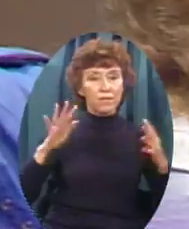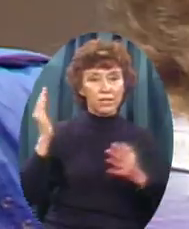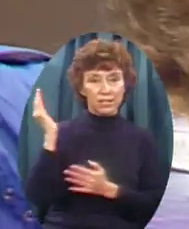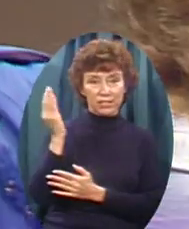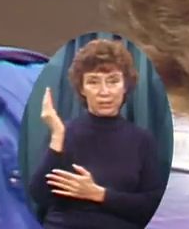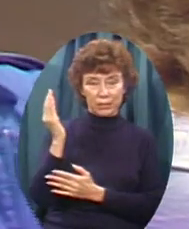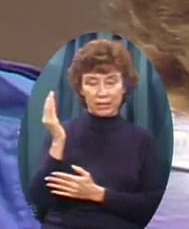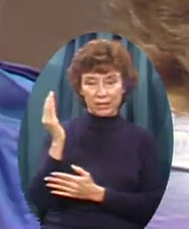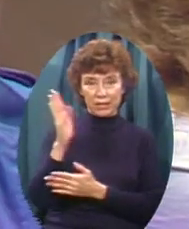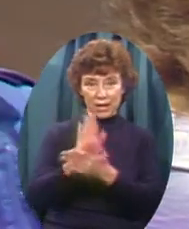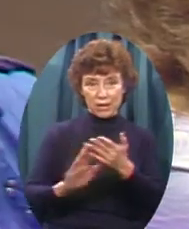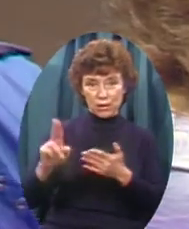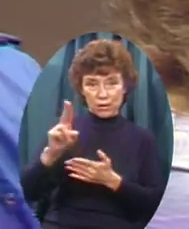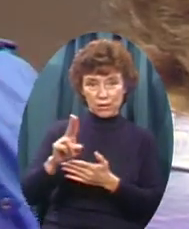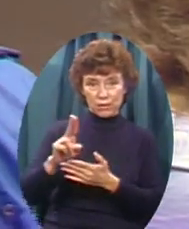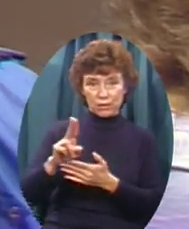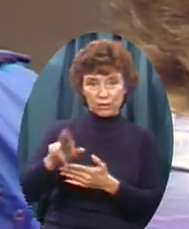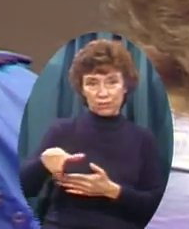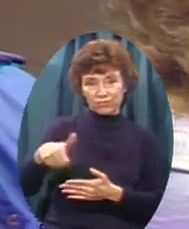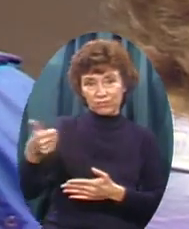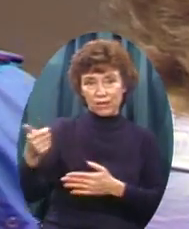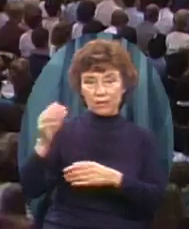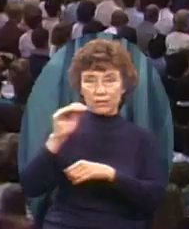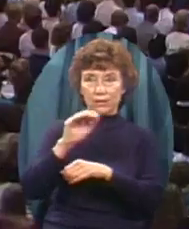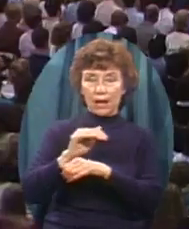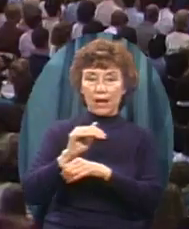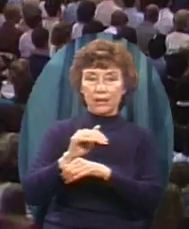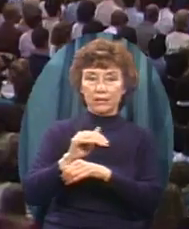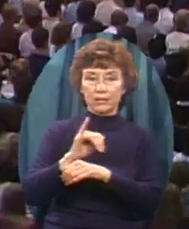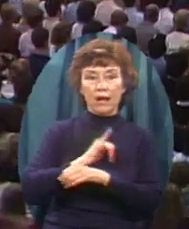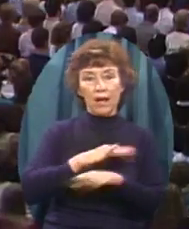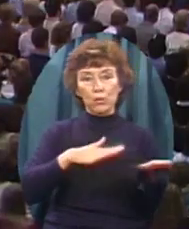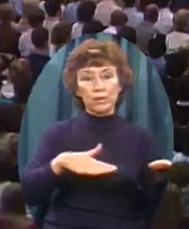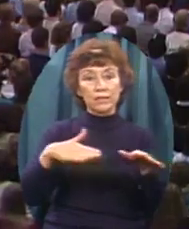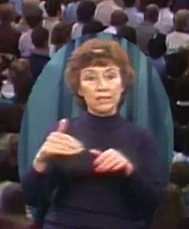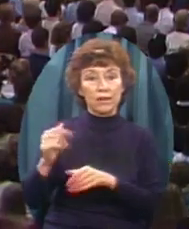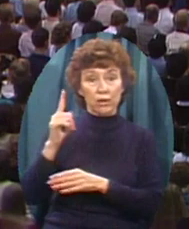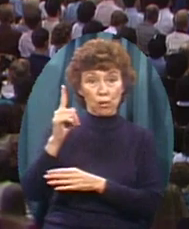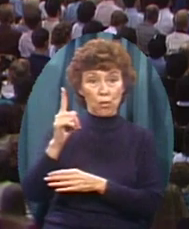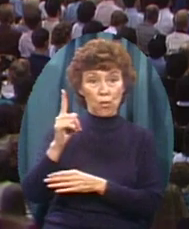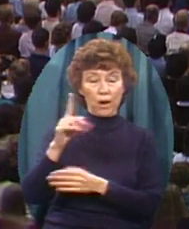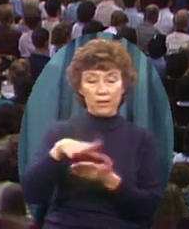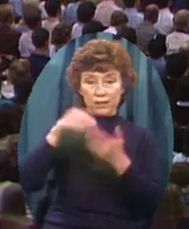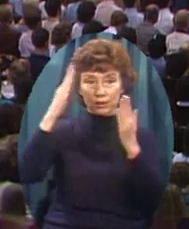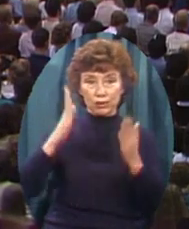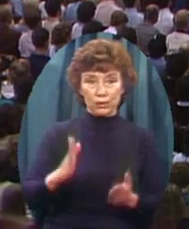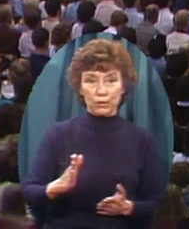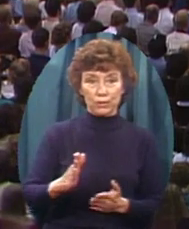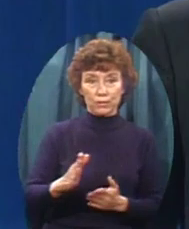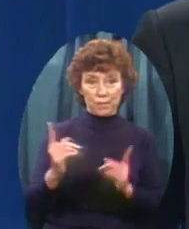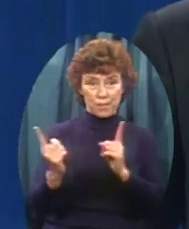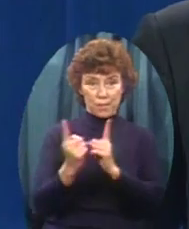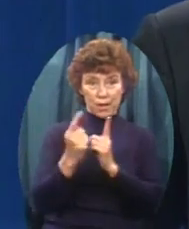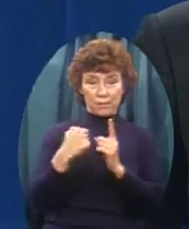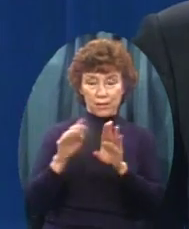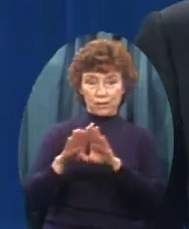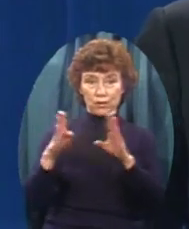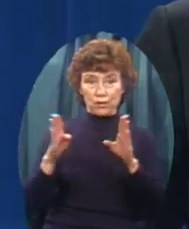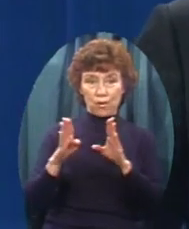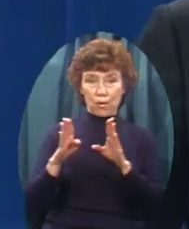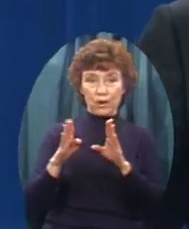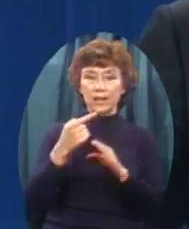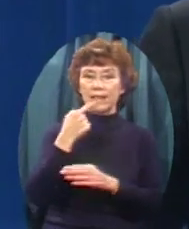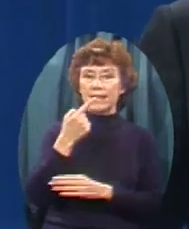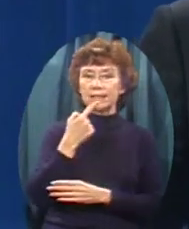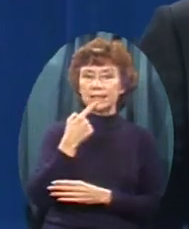The other night rather And as I was walking out A student Caught me at the door And put his hand On my shoulder And said Doctor